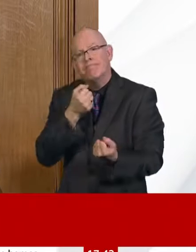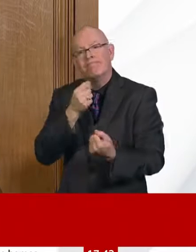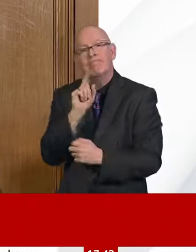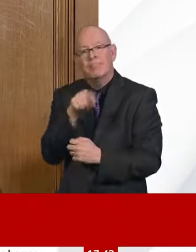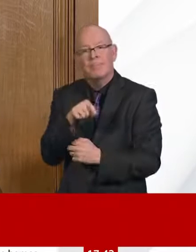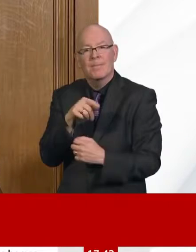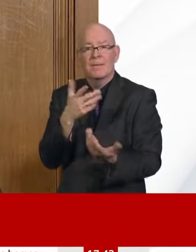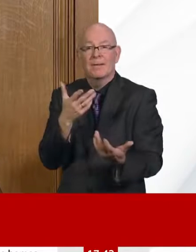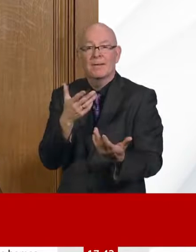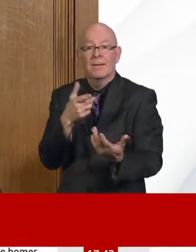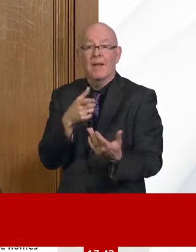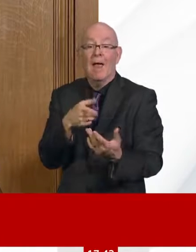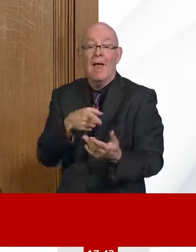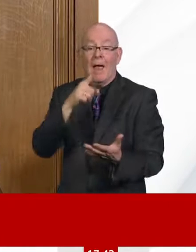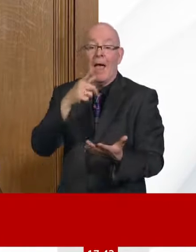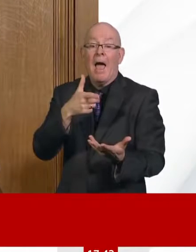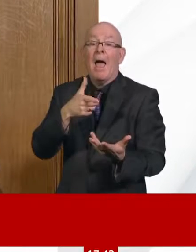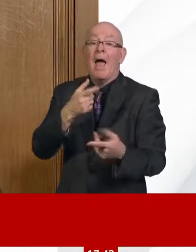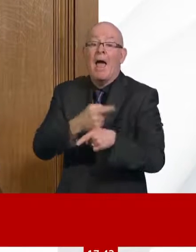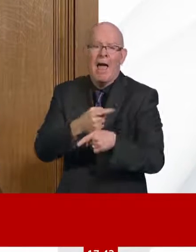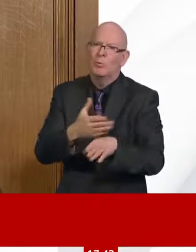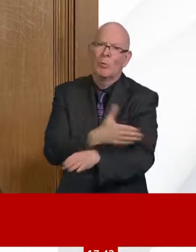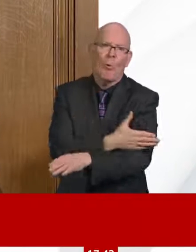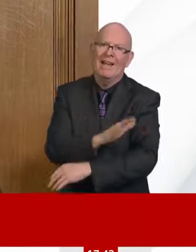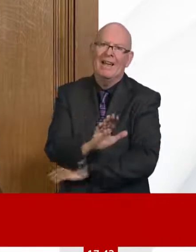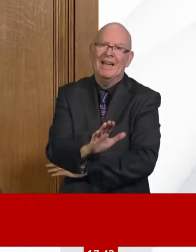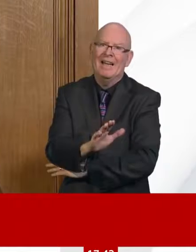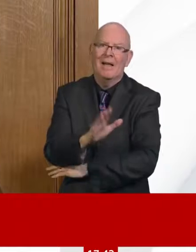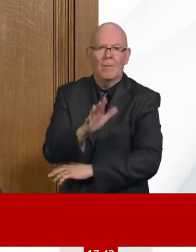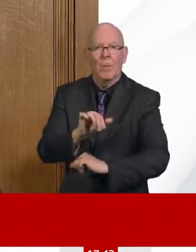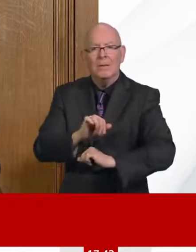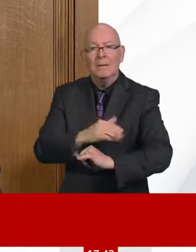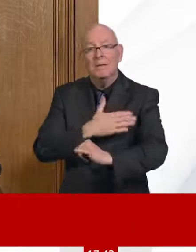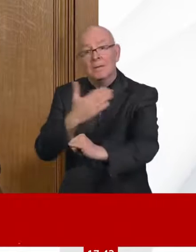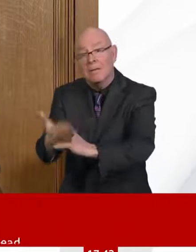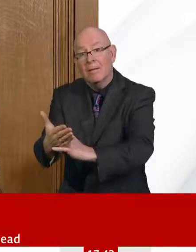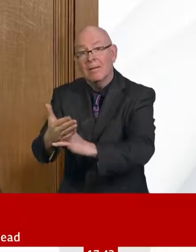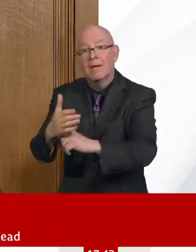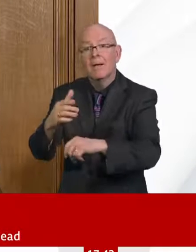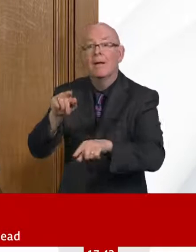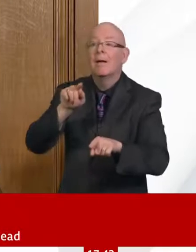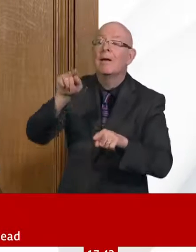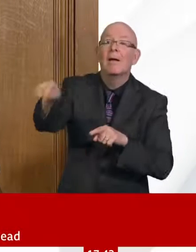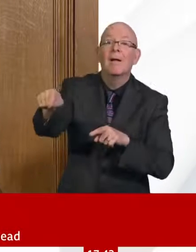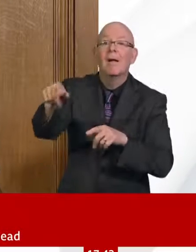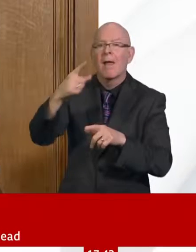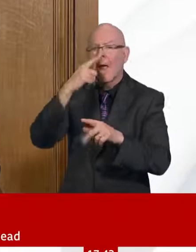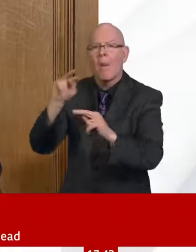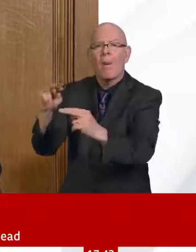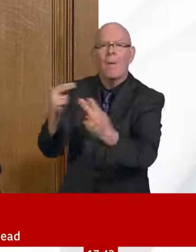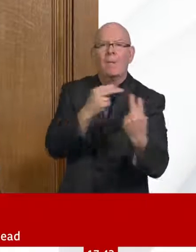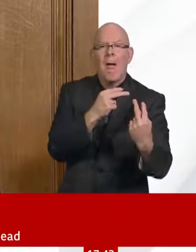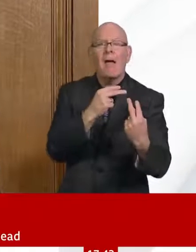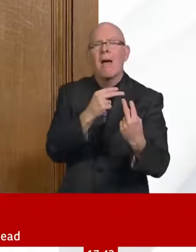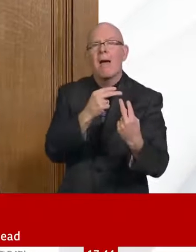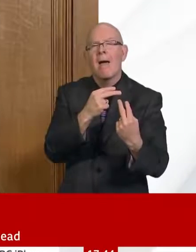likely be different when we get towards the end of this than it will be now. And so I think it's too early to jump to those sorts of conclusions. But